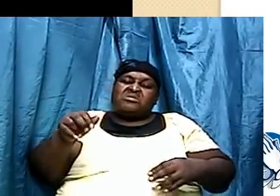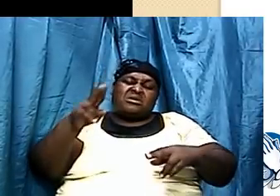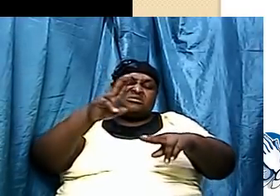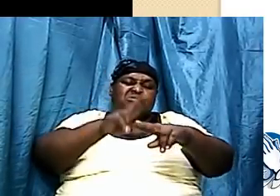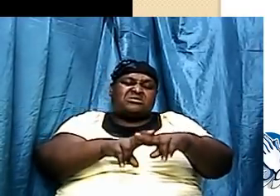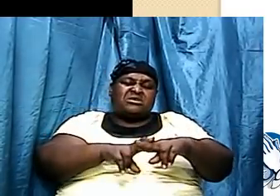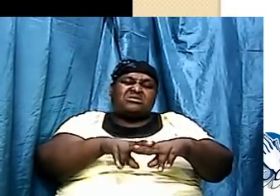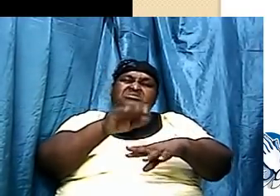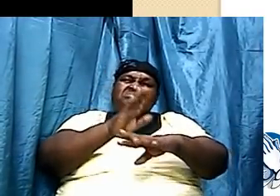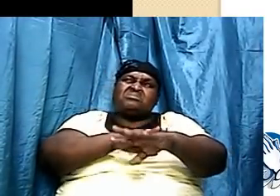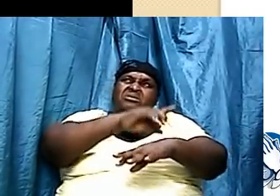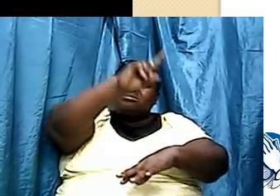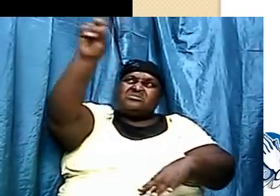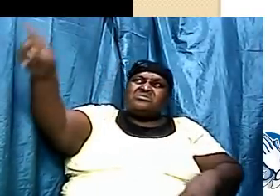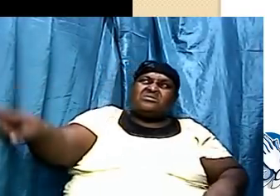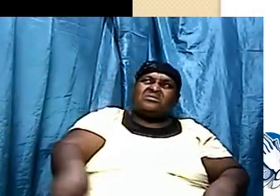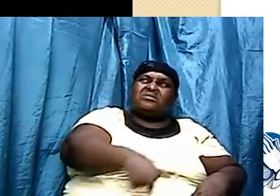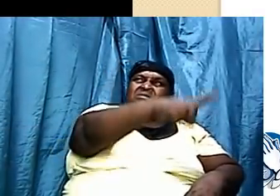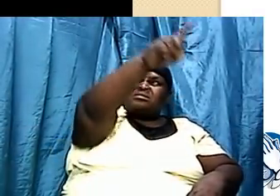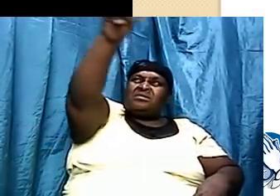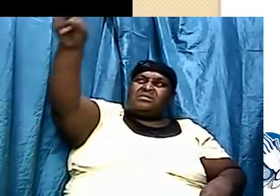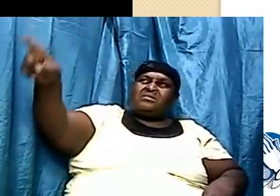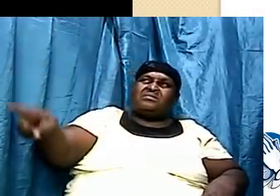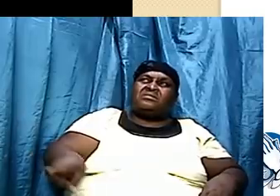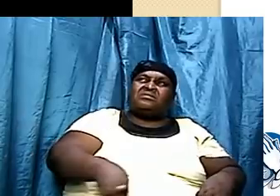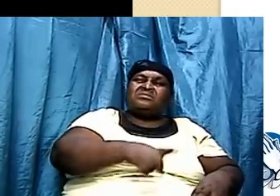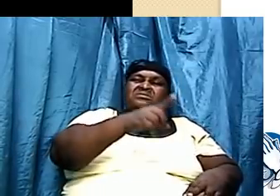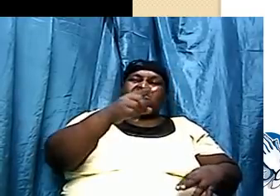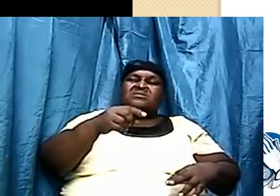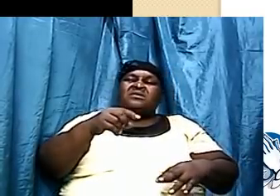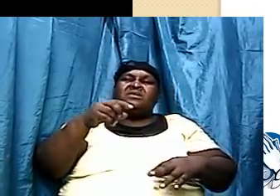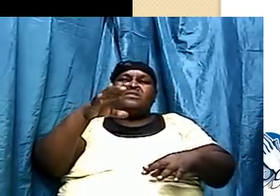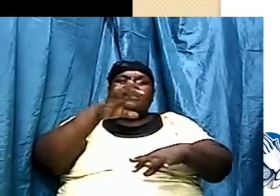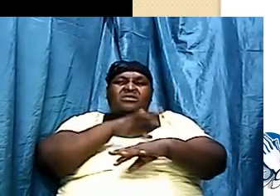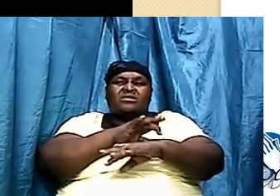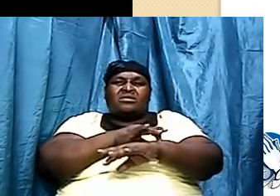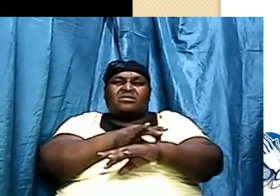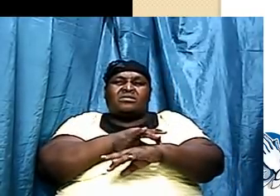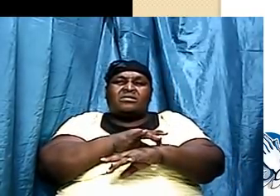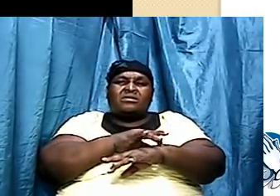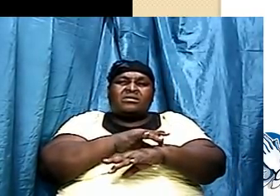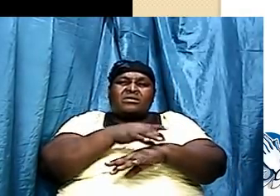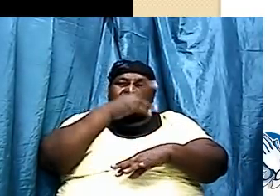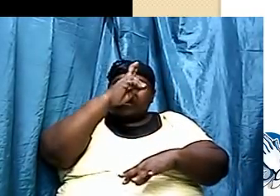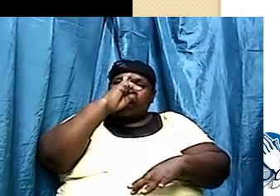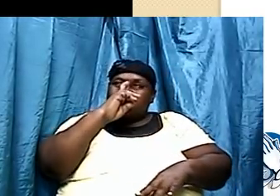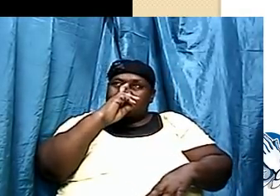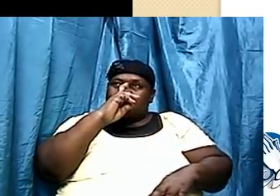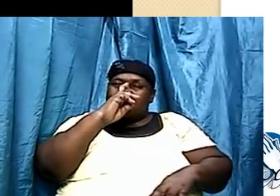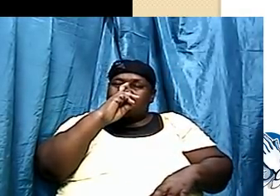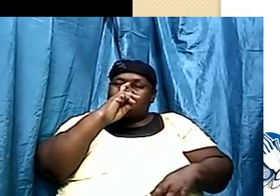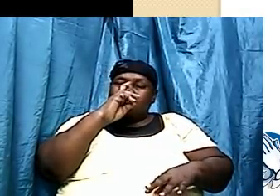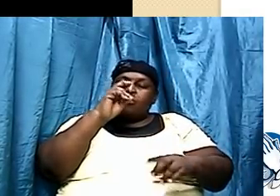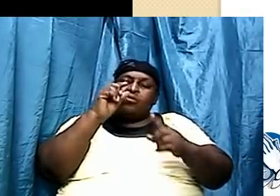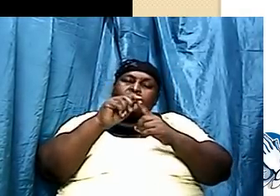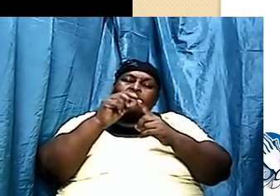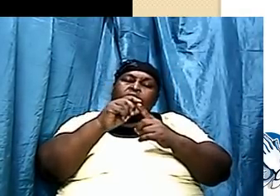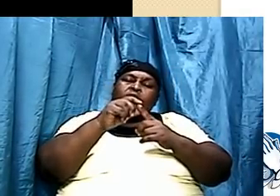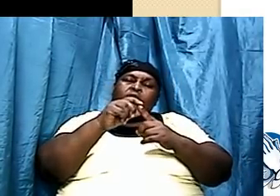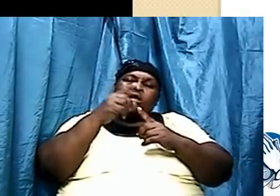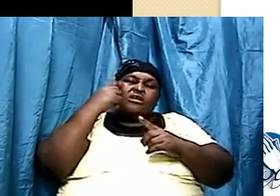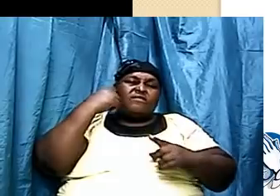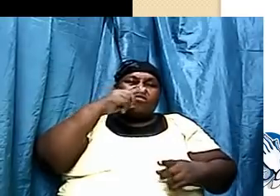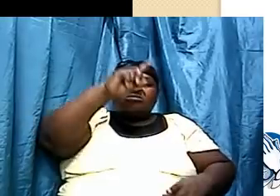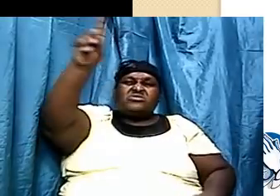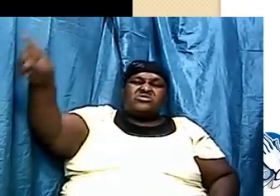upon the circles of the earth. The Hebrew word for circle is the word K-H-U-G, cog,